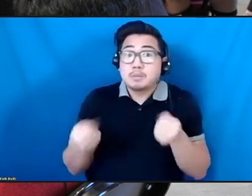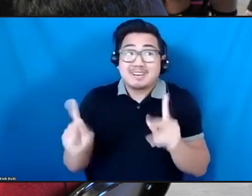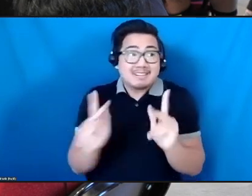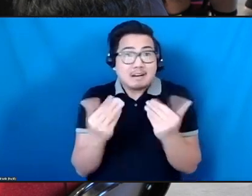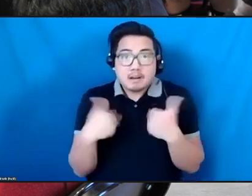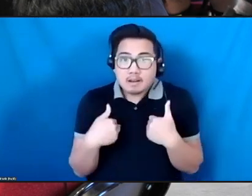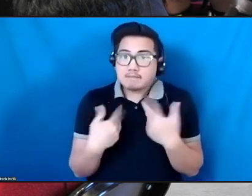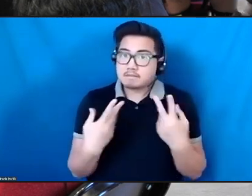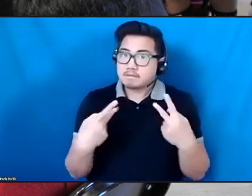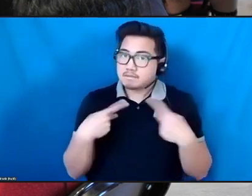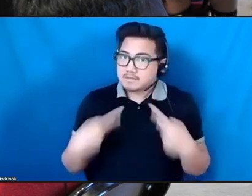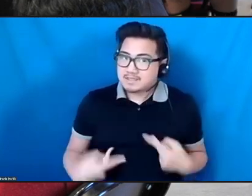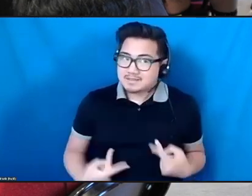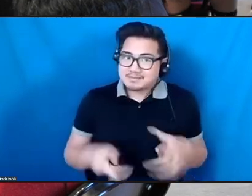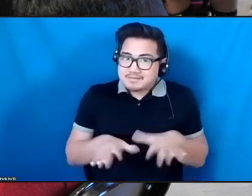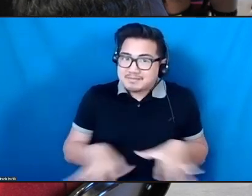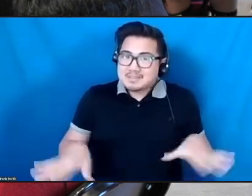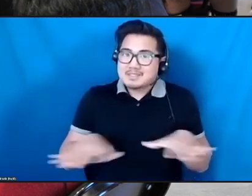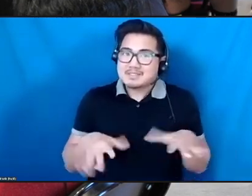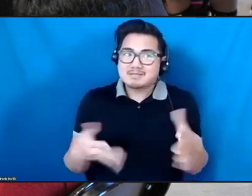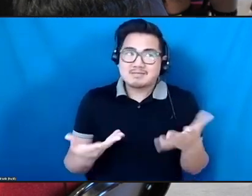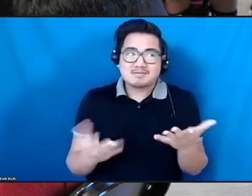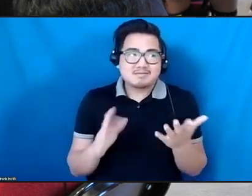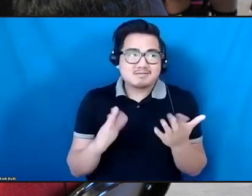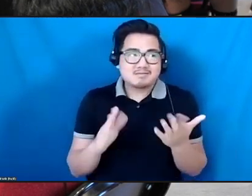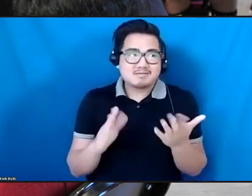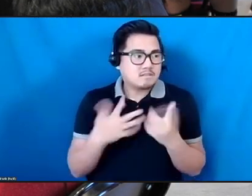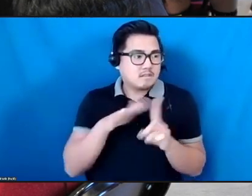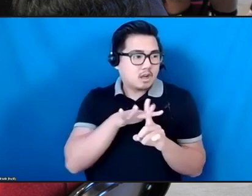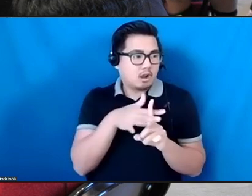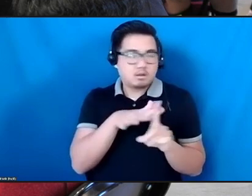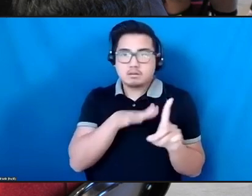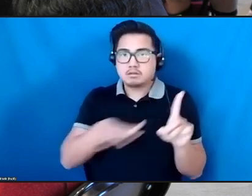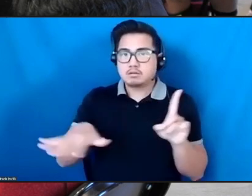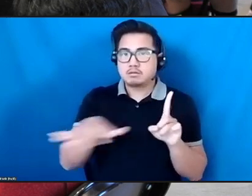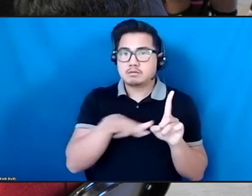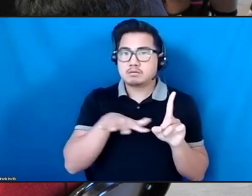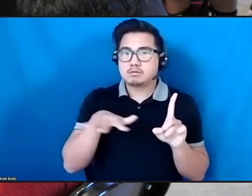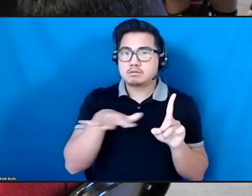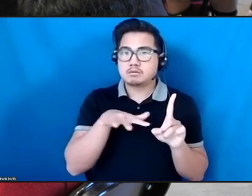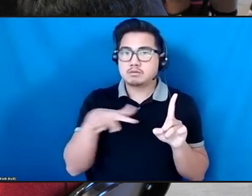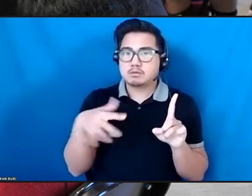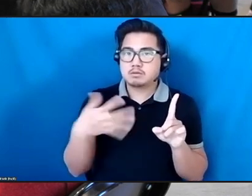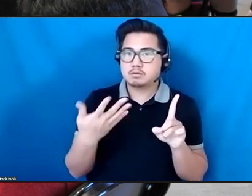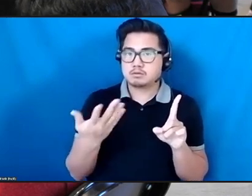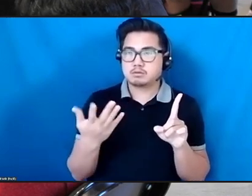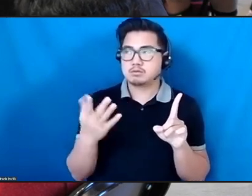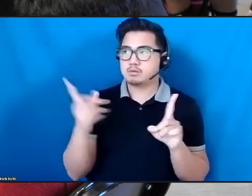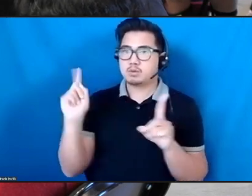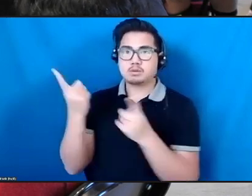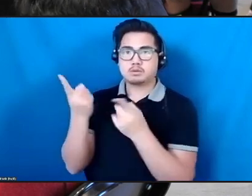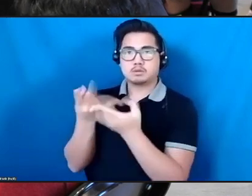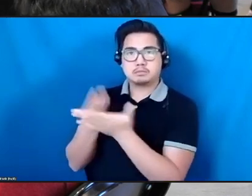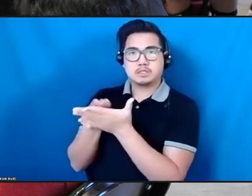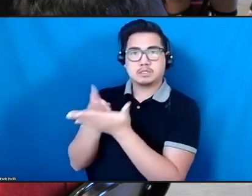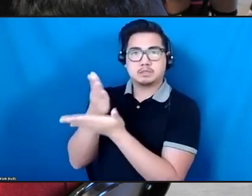a context in which there is a larger, you know, budget or pot of money that you can build something over time with a